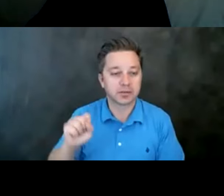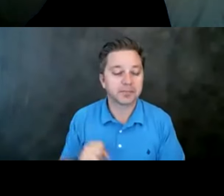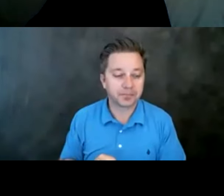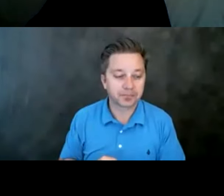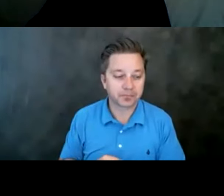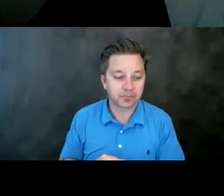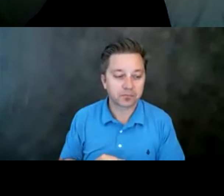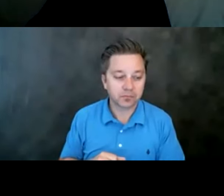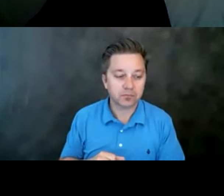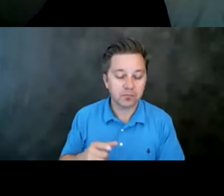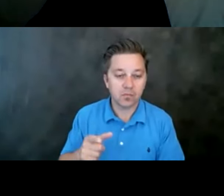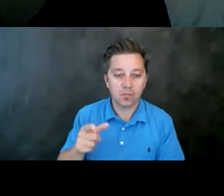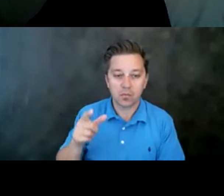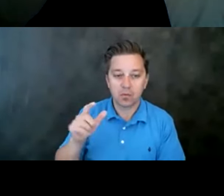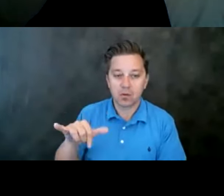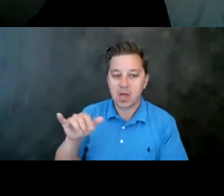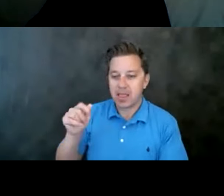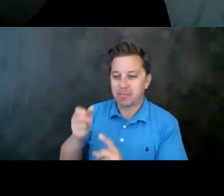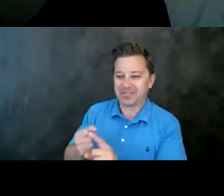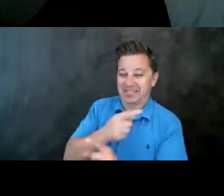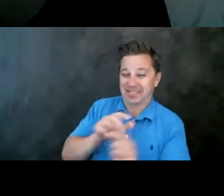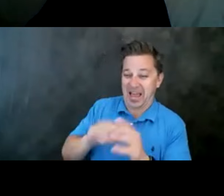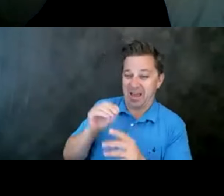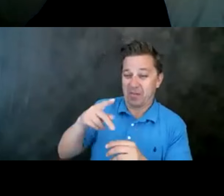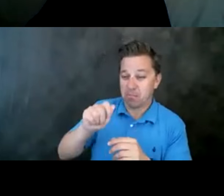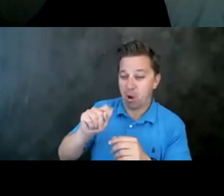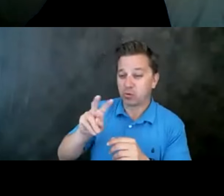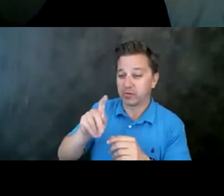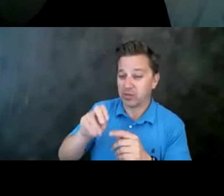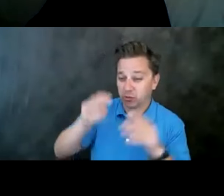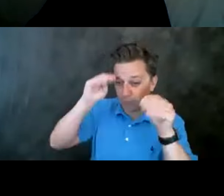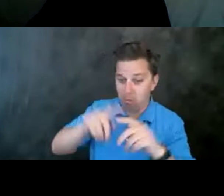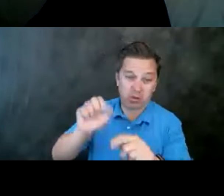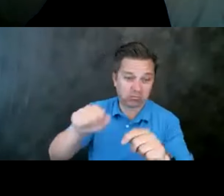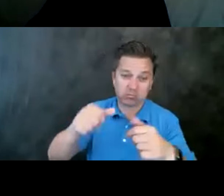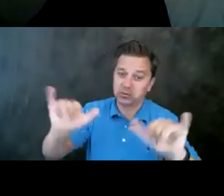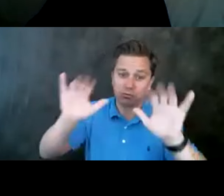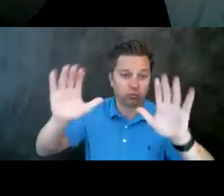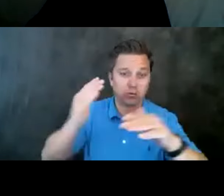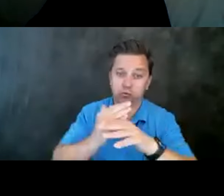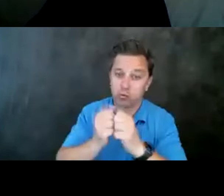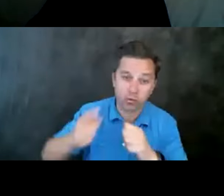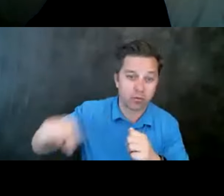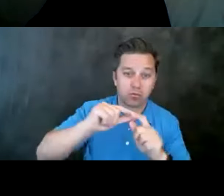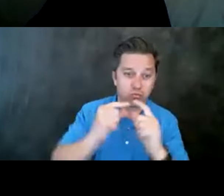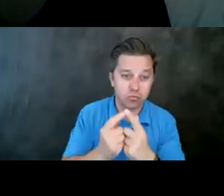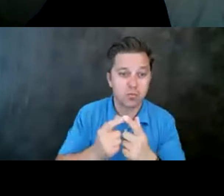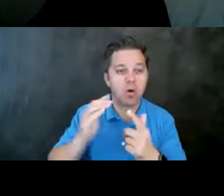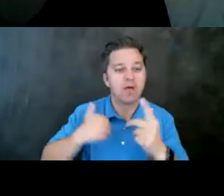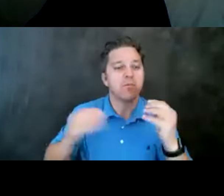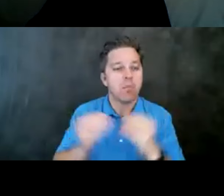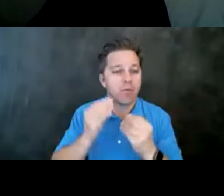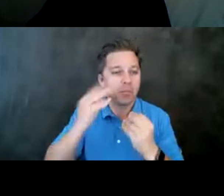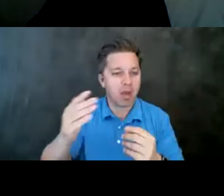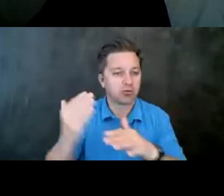great, Brenda. That that's a little outside the postvention focus, but yes, that would be awesome to share with this group. So we'll have more information around 9, 8, 8, as we get